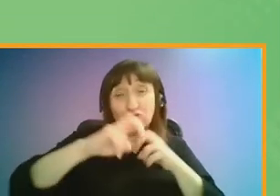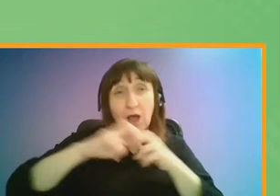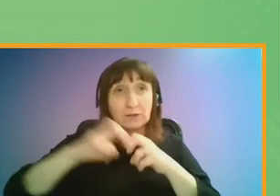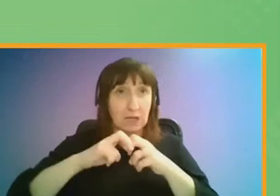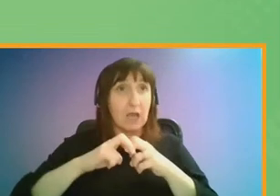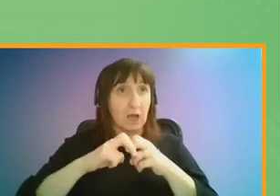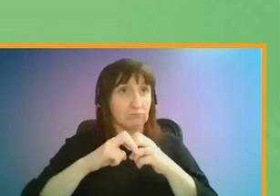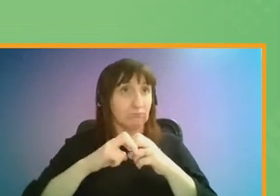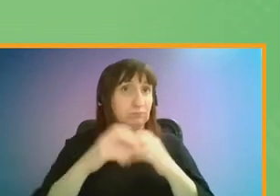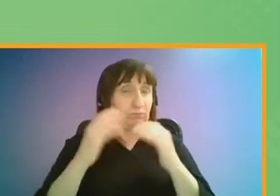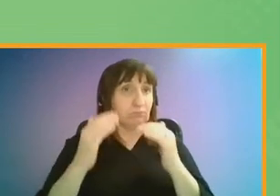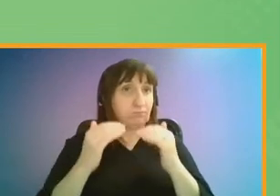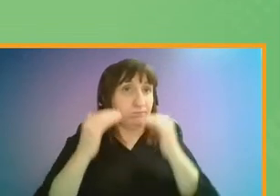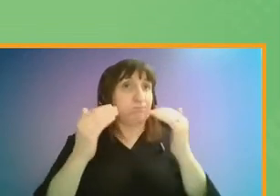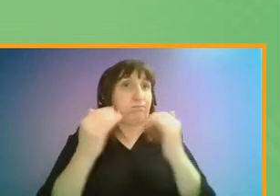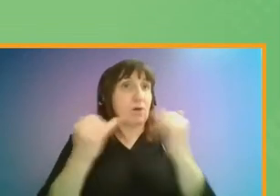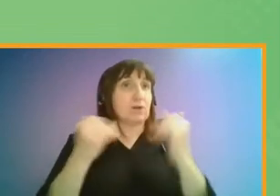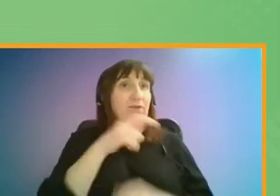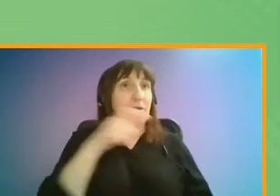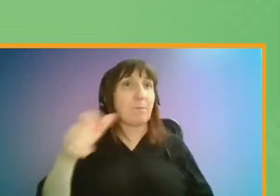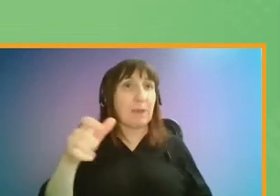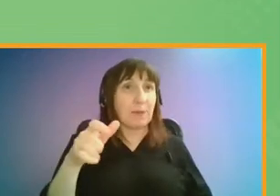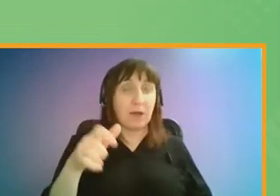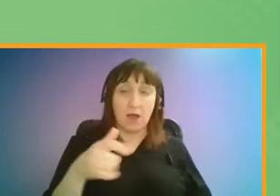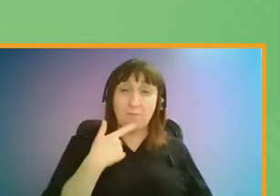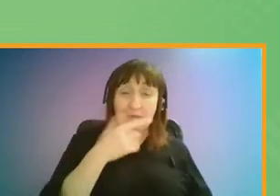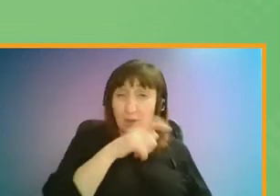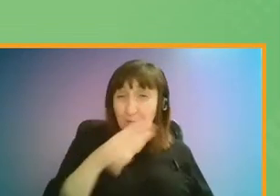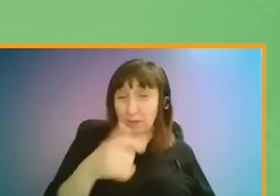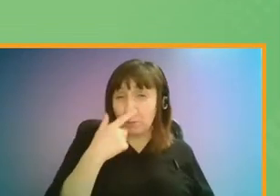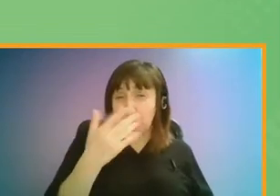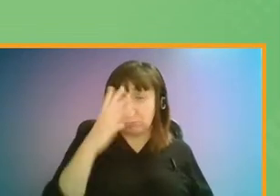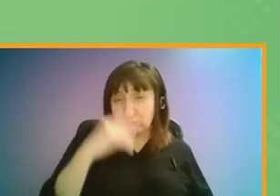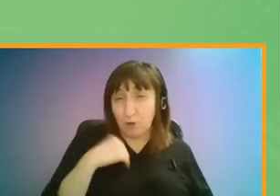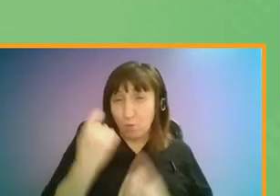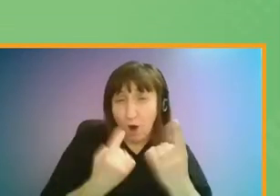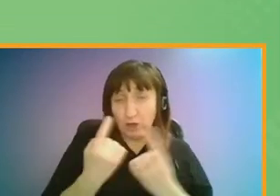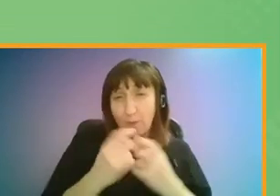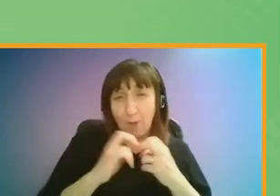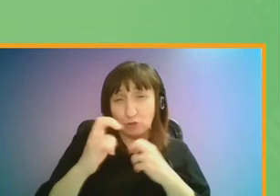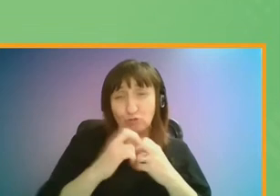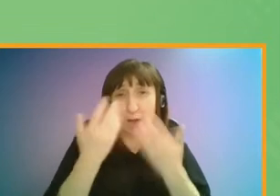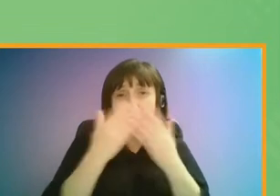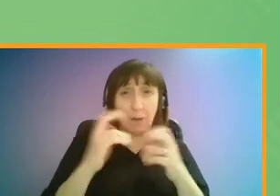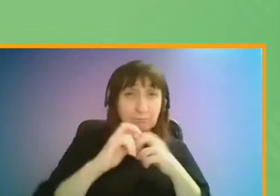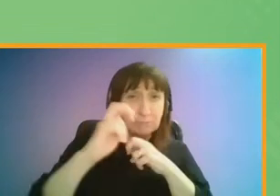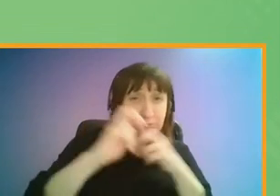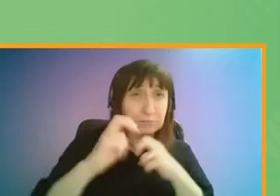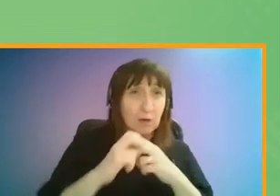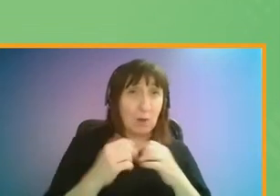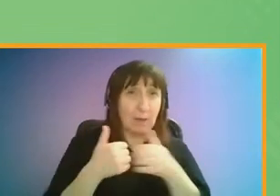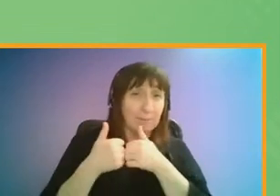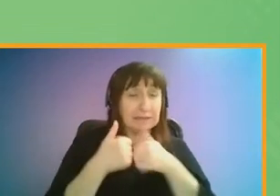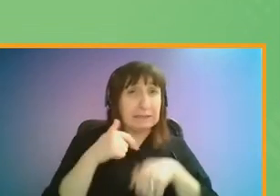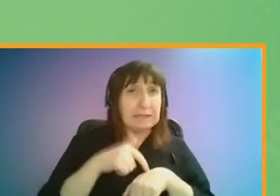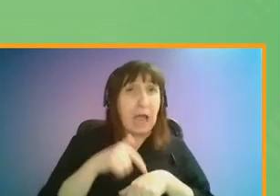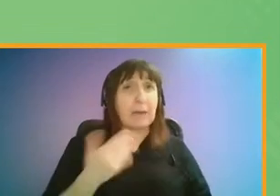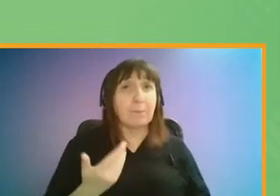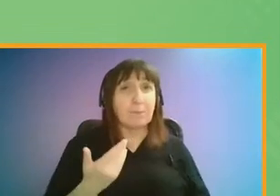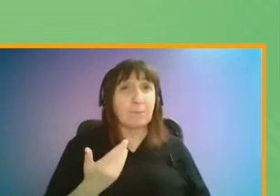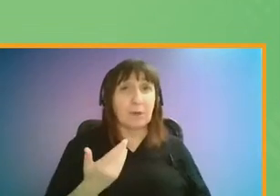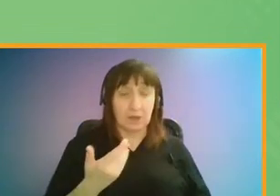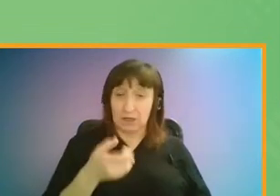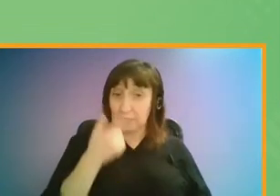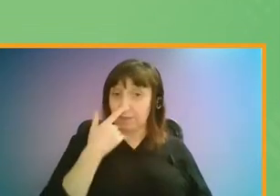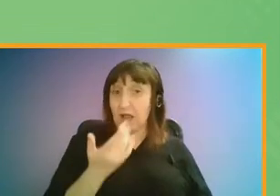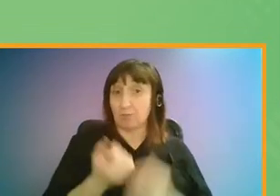heightened for some. Many of those we spoke to raised concerns about travelling on public transport at busy times. This is something that was a